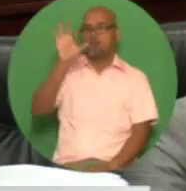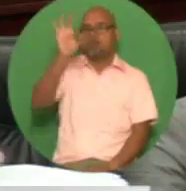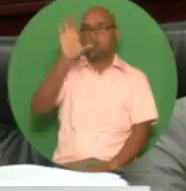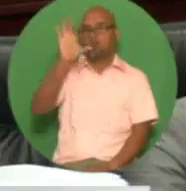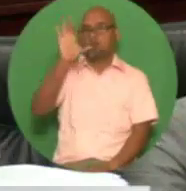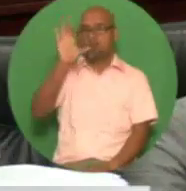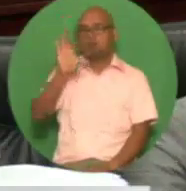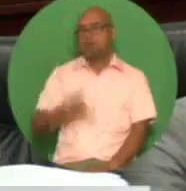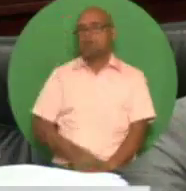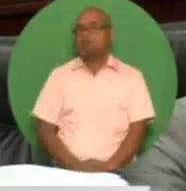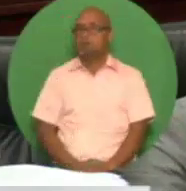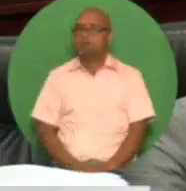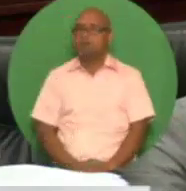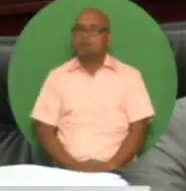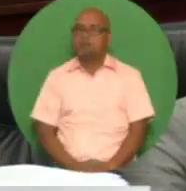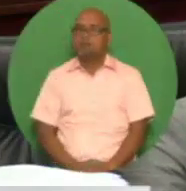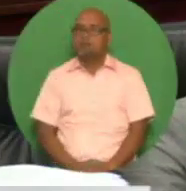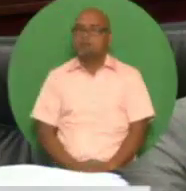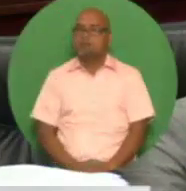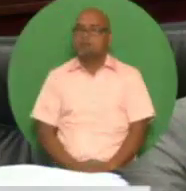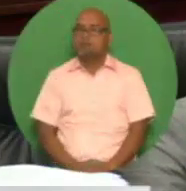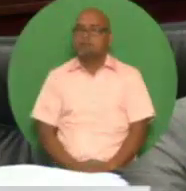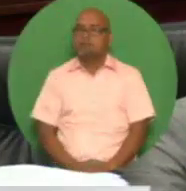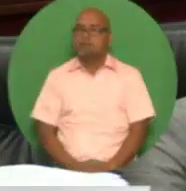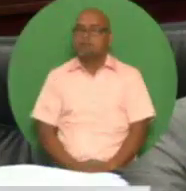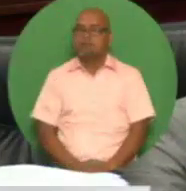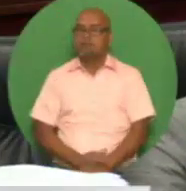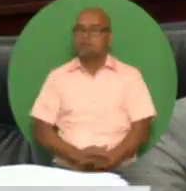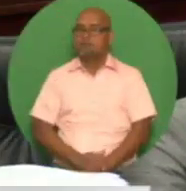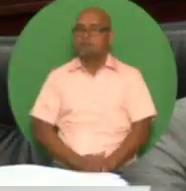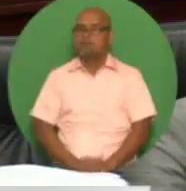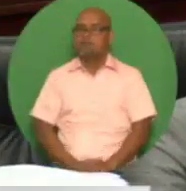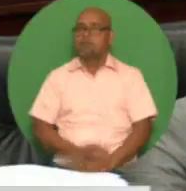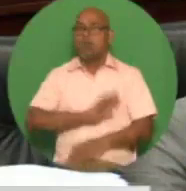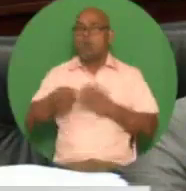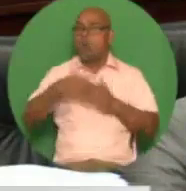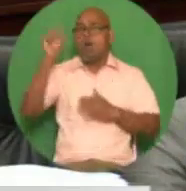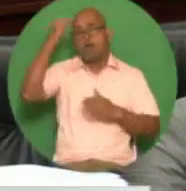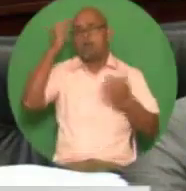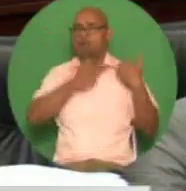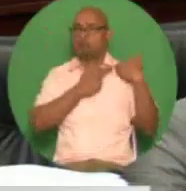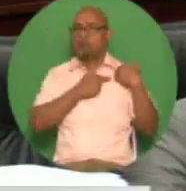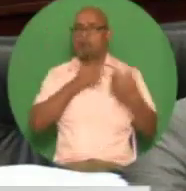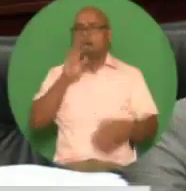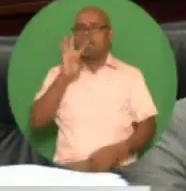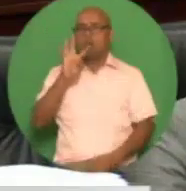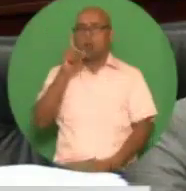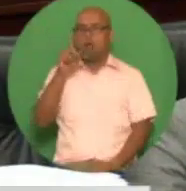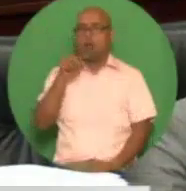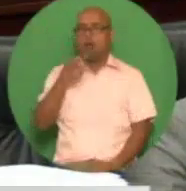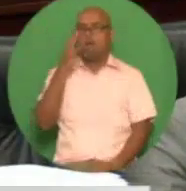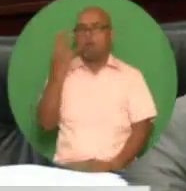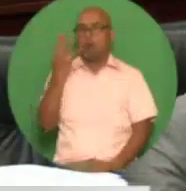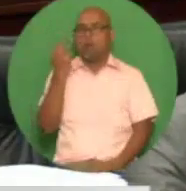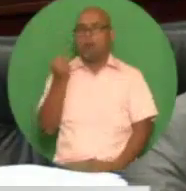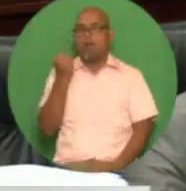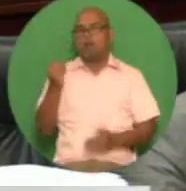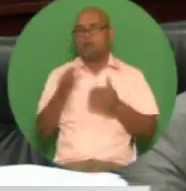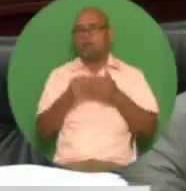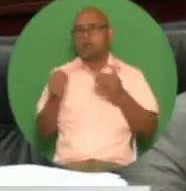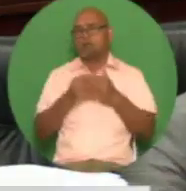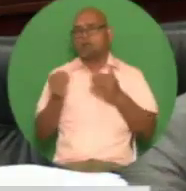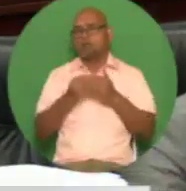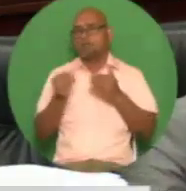this measure will cost an additional 41.4 million dollars per year and will impact 22